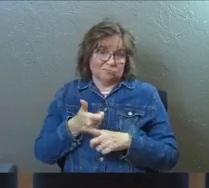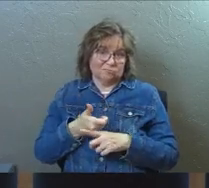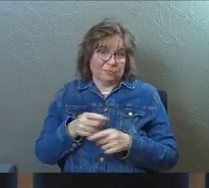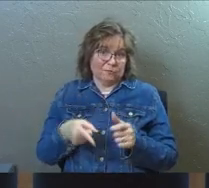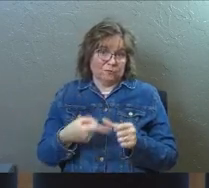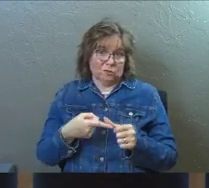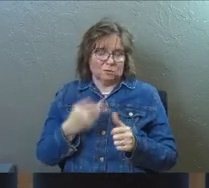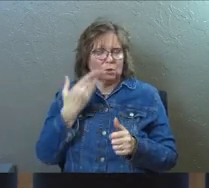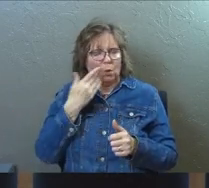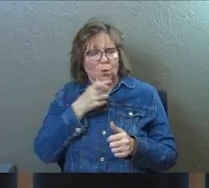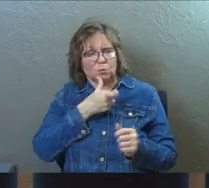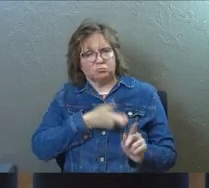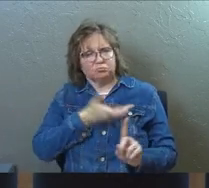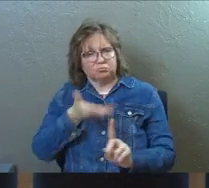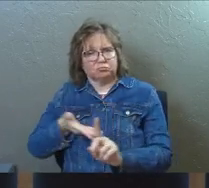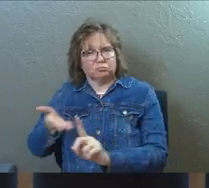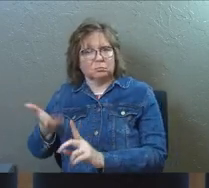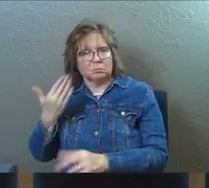And you know who you are.